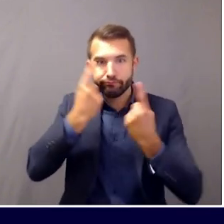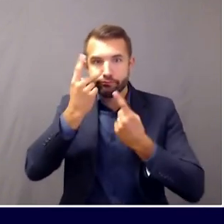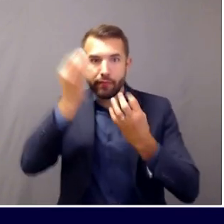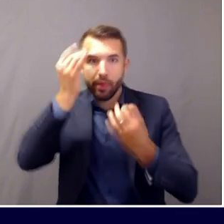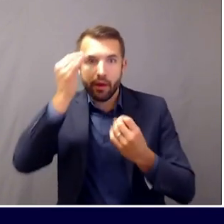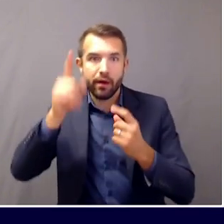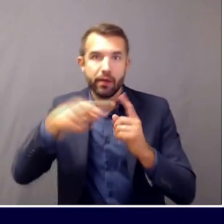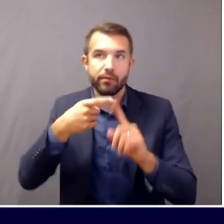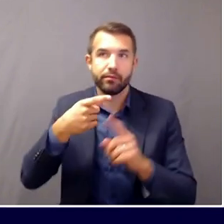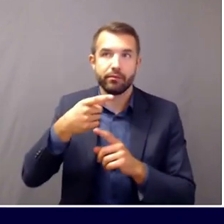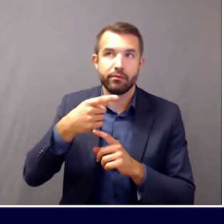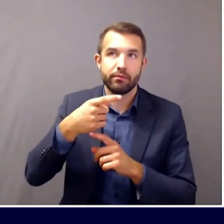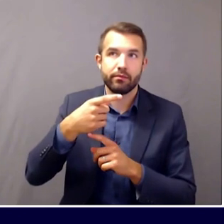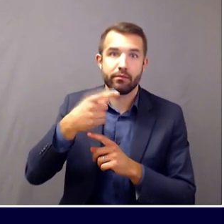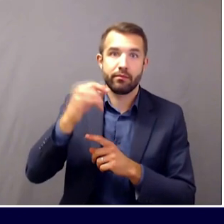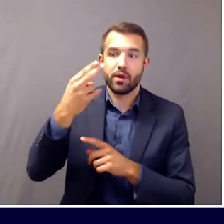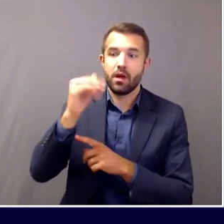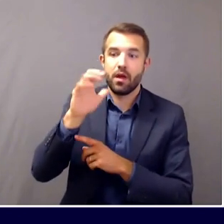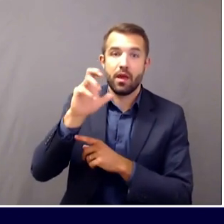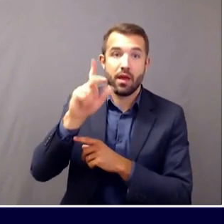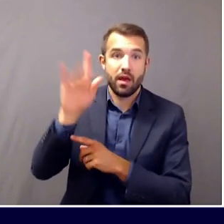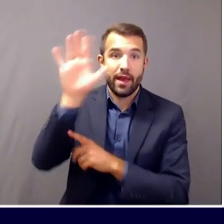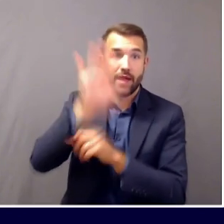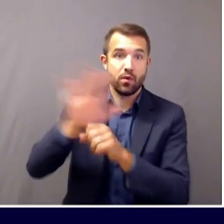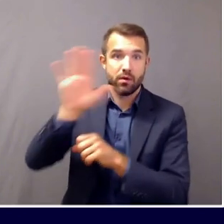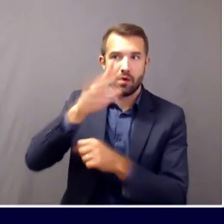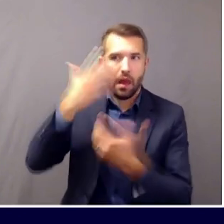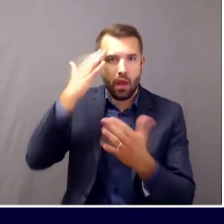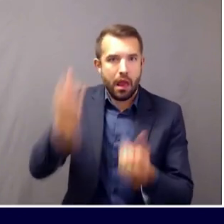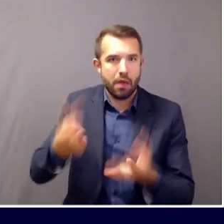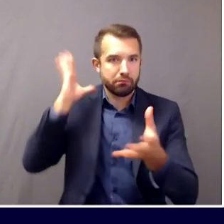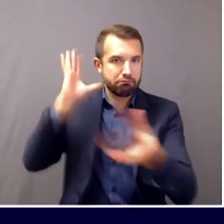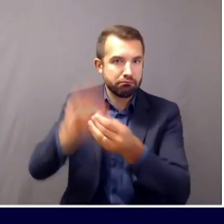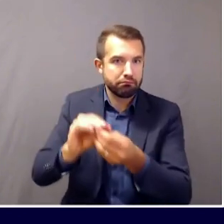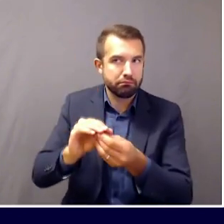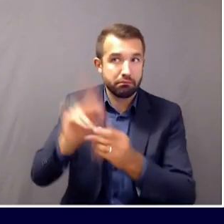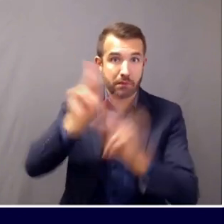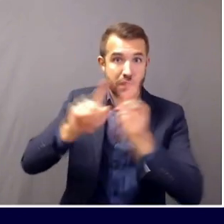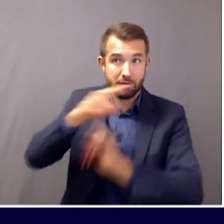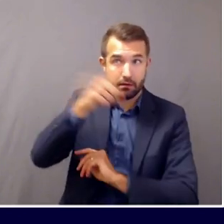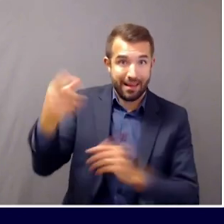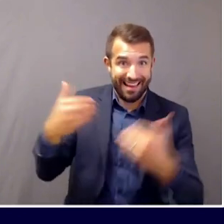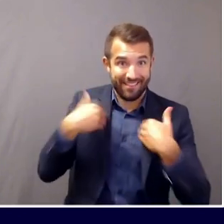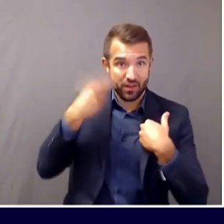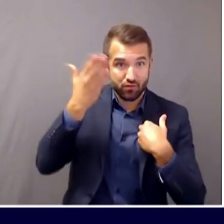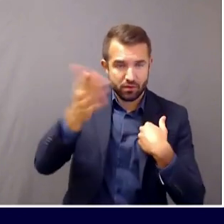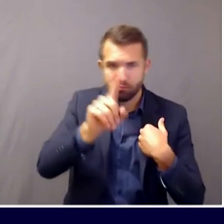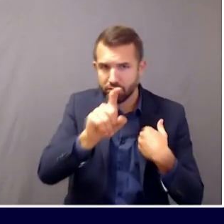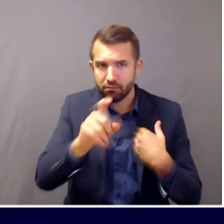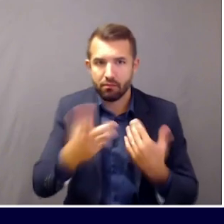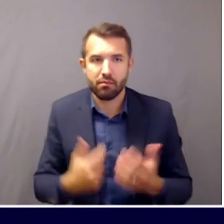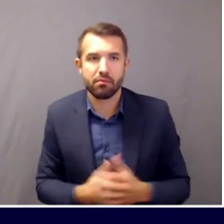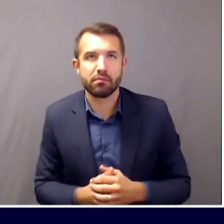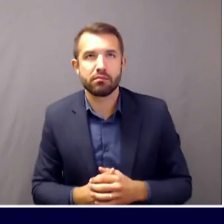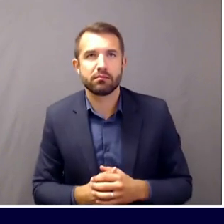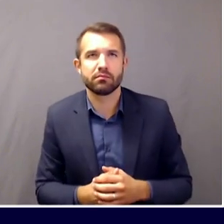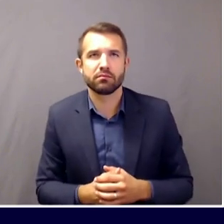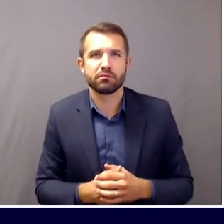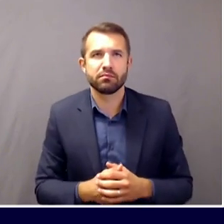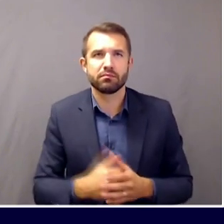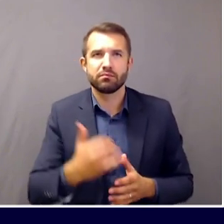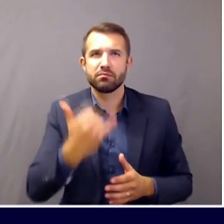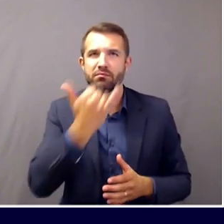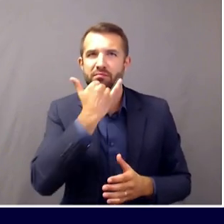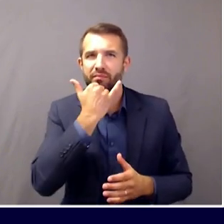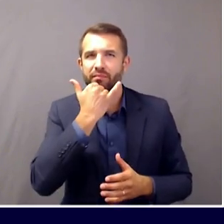Sure. Morgan, one of the assumptions in your question is incorrect. Agricultural workers who come to Maine, if